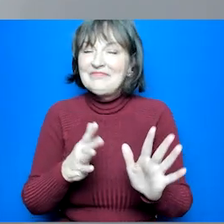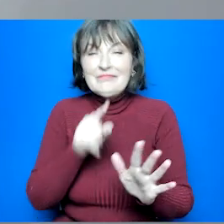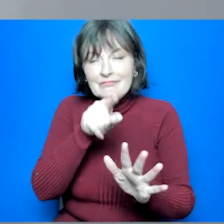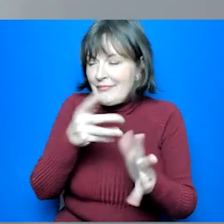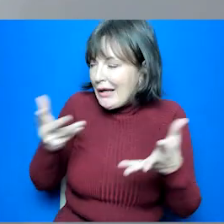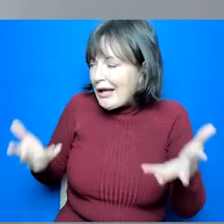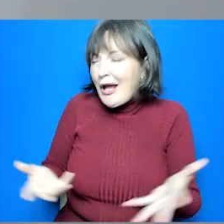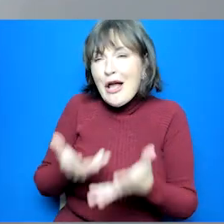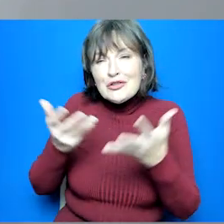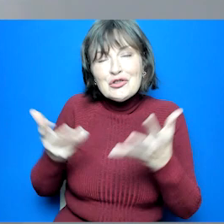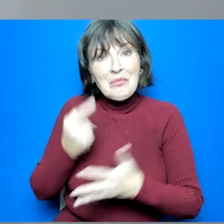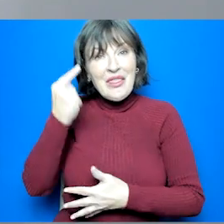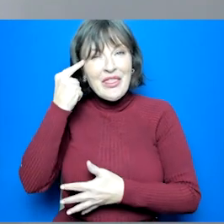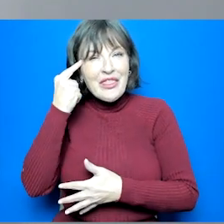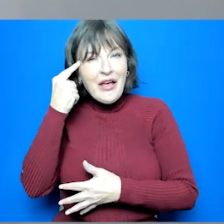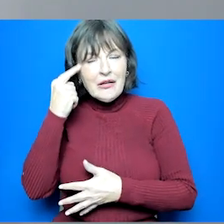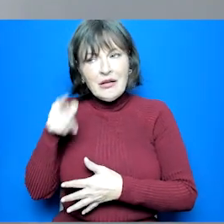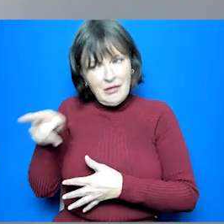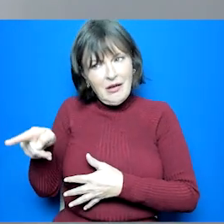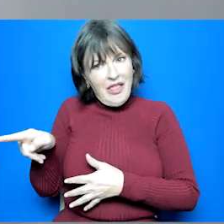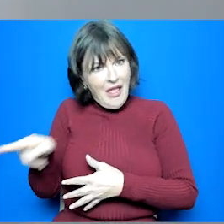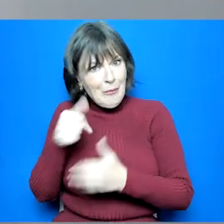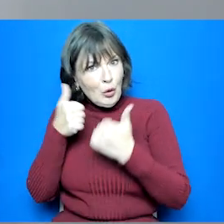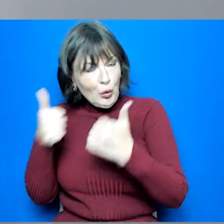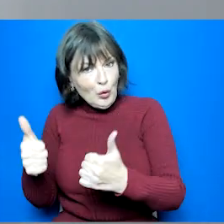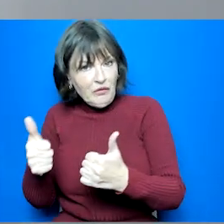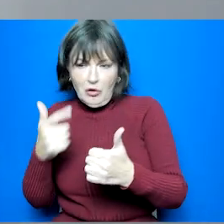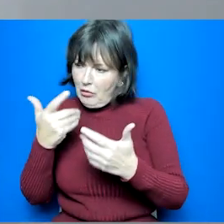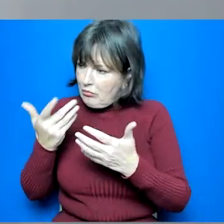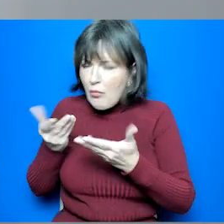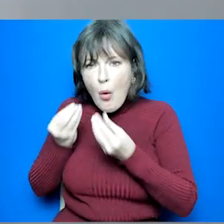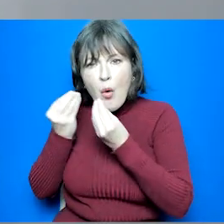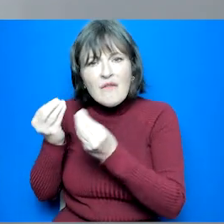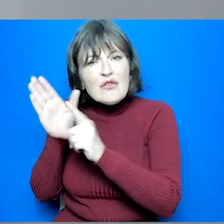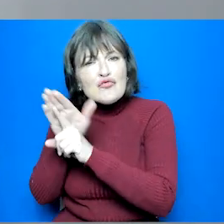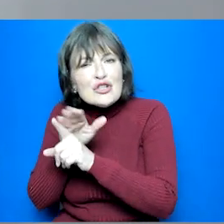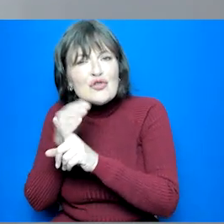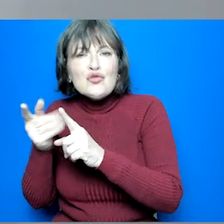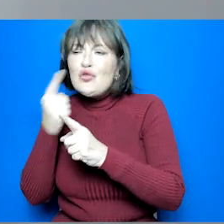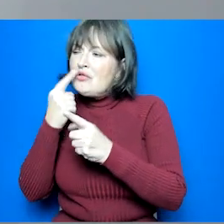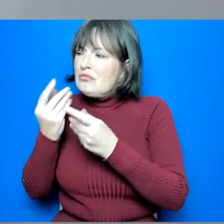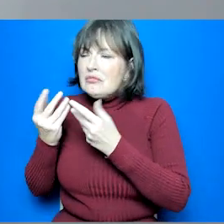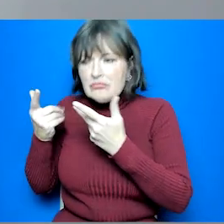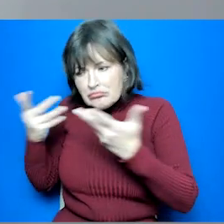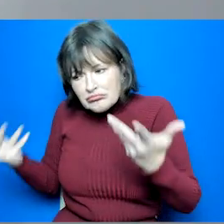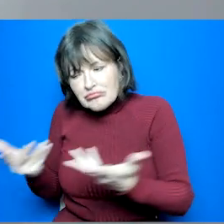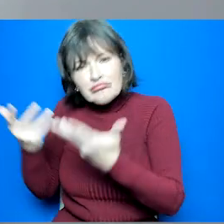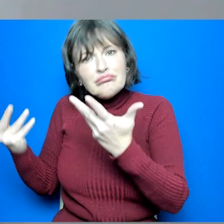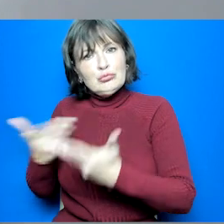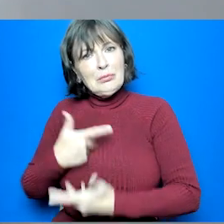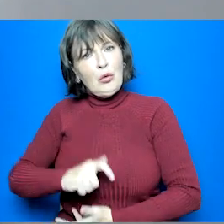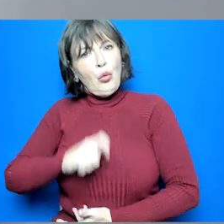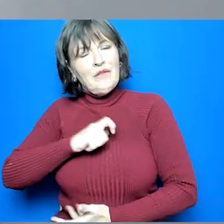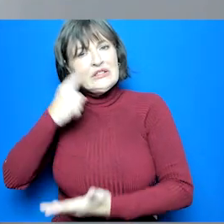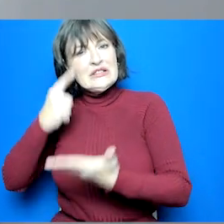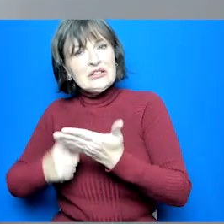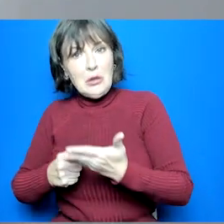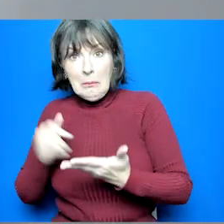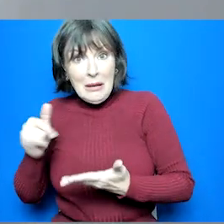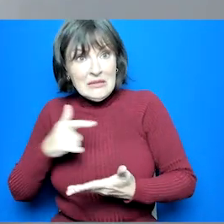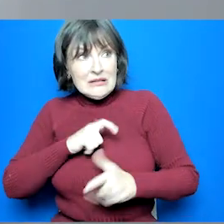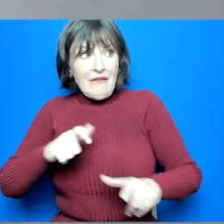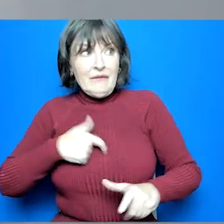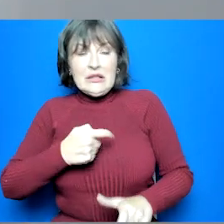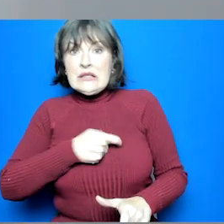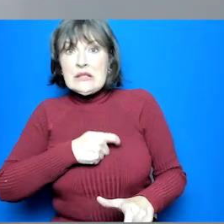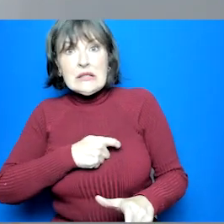what would be good for them and consider and offer reassurance support to help them feel confident with their decisions that they're making at this time they might still